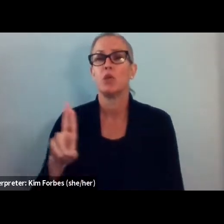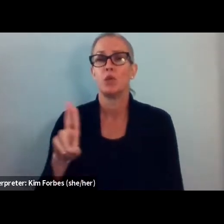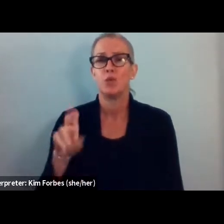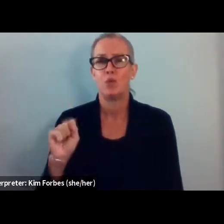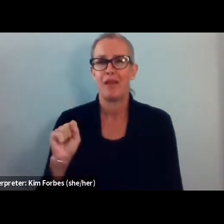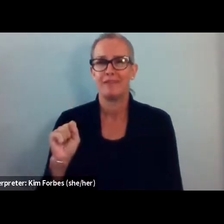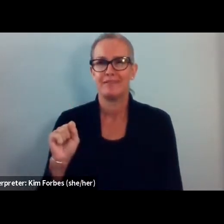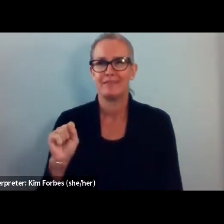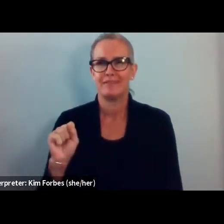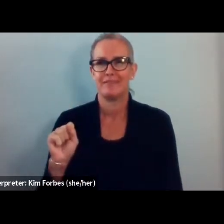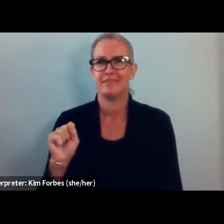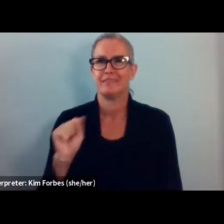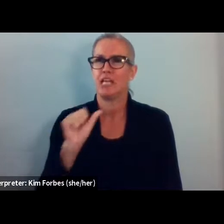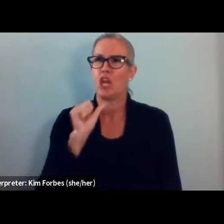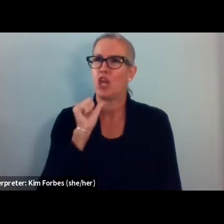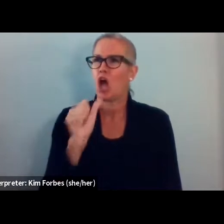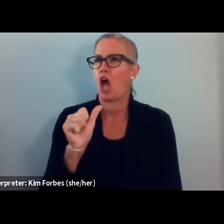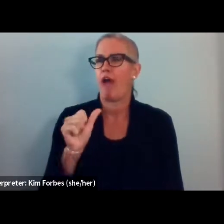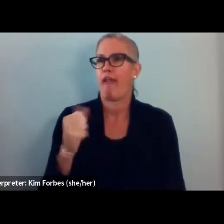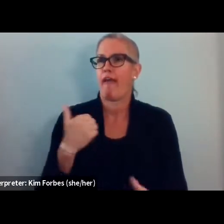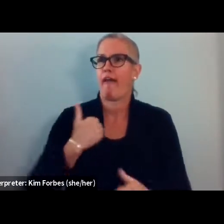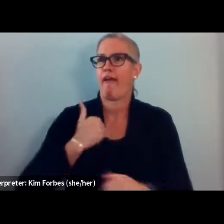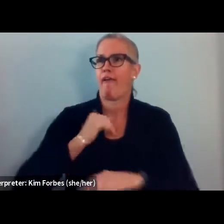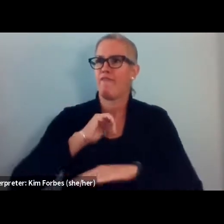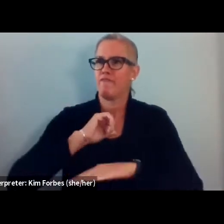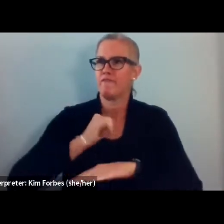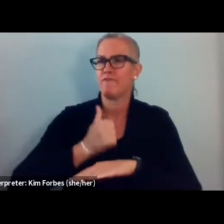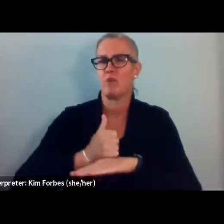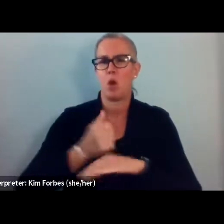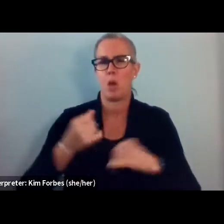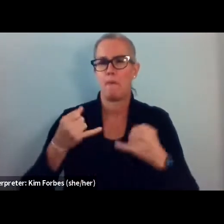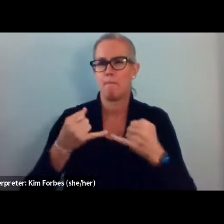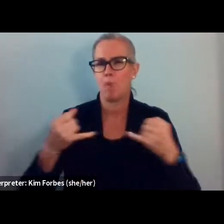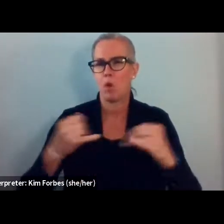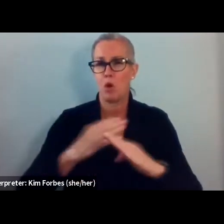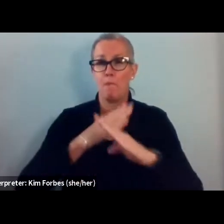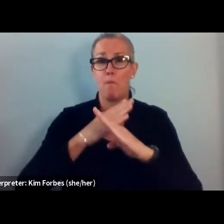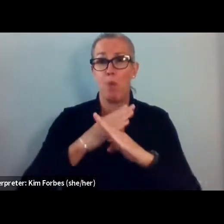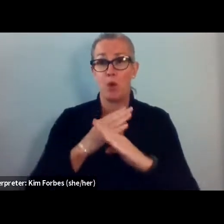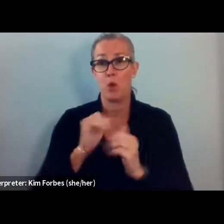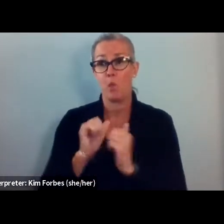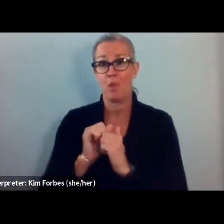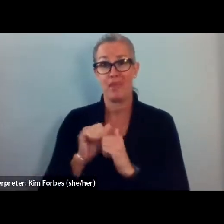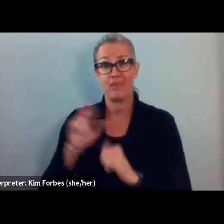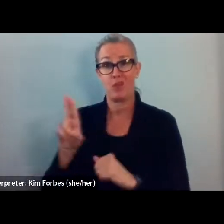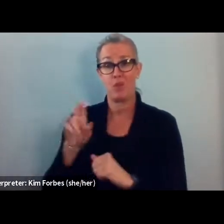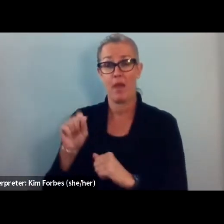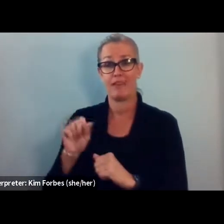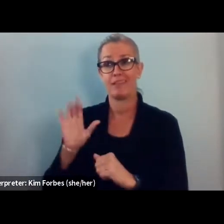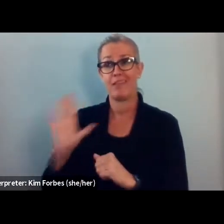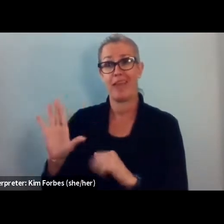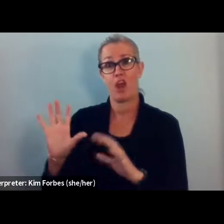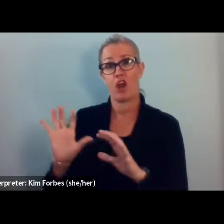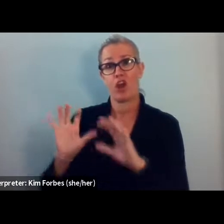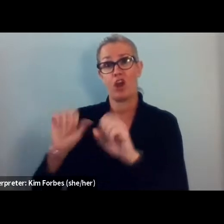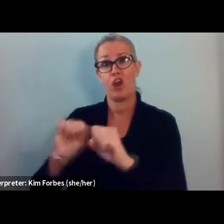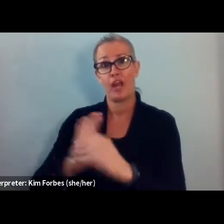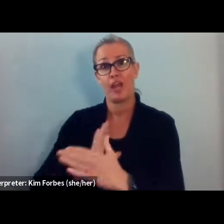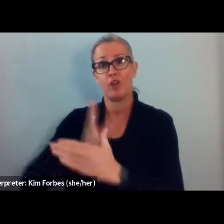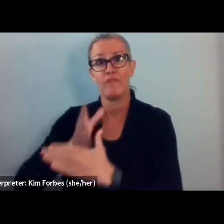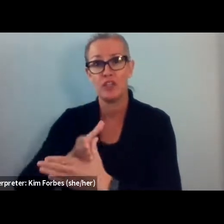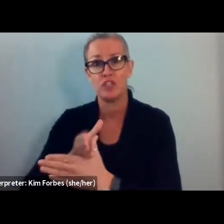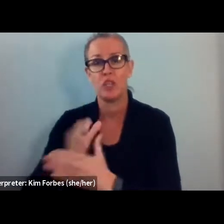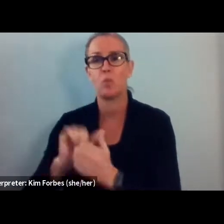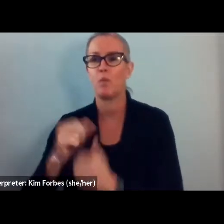sort of a border in terms of like its intervention within Haiti and other countries that it has sort of imperialist